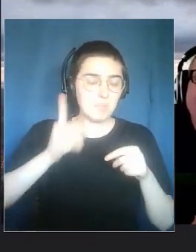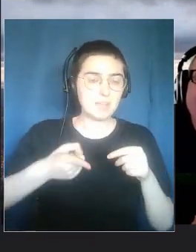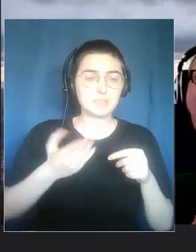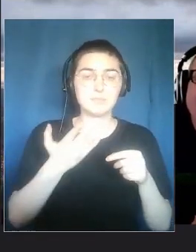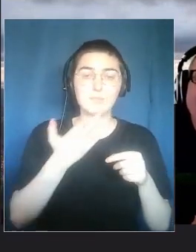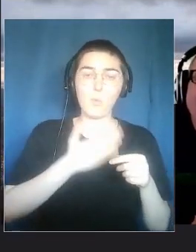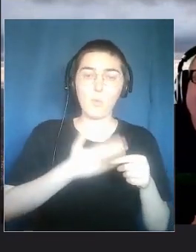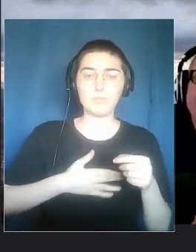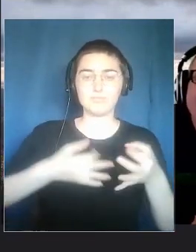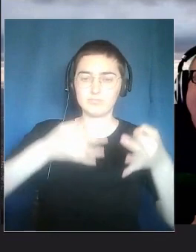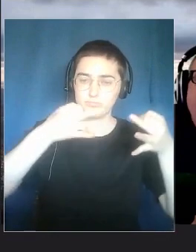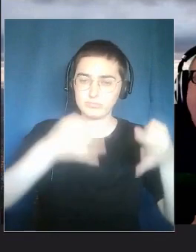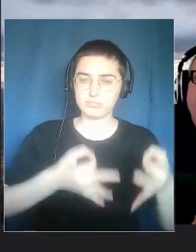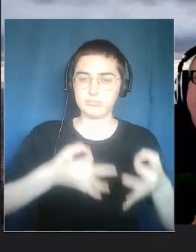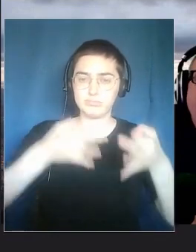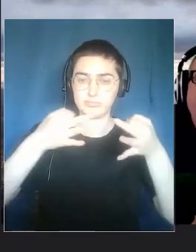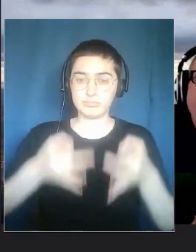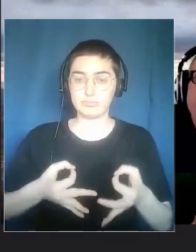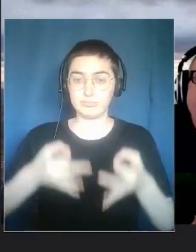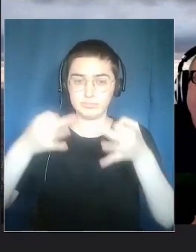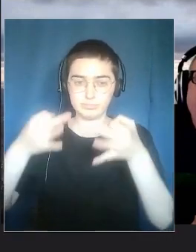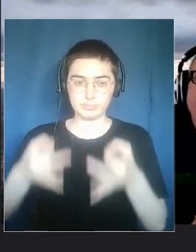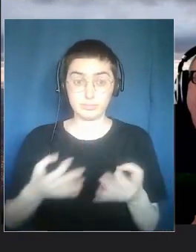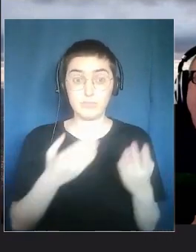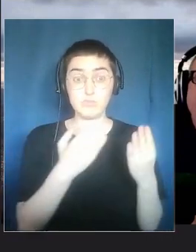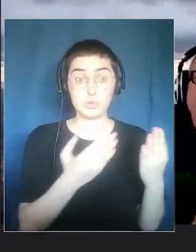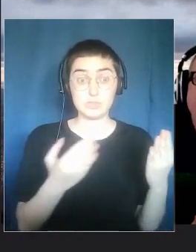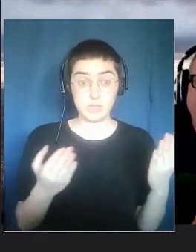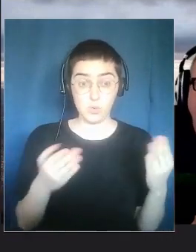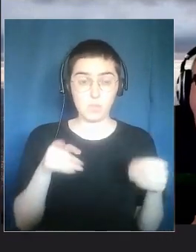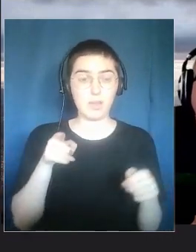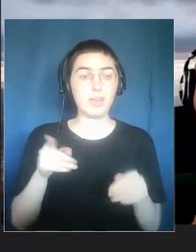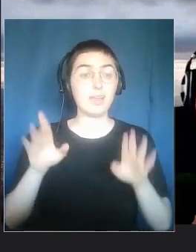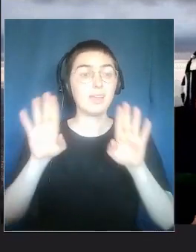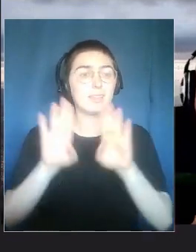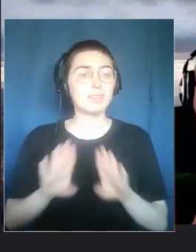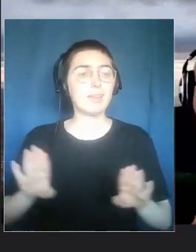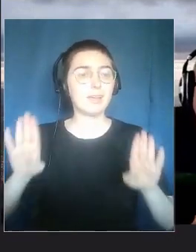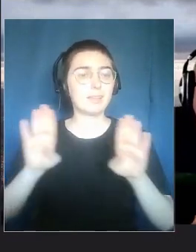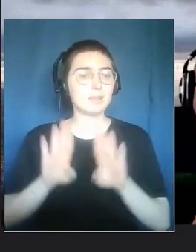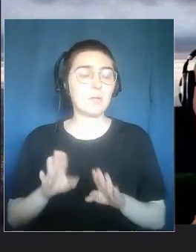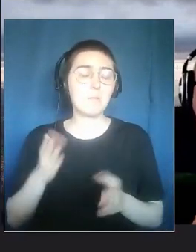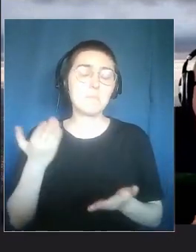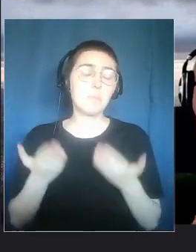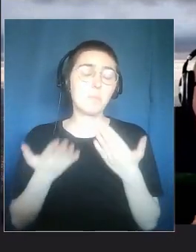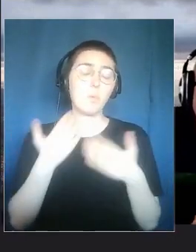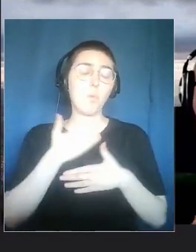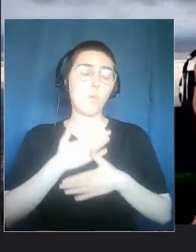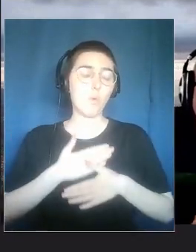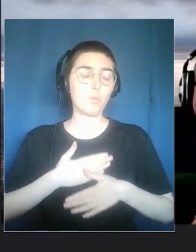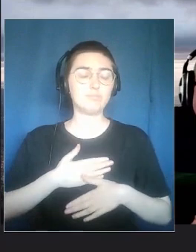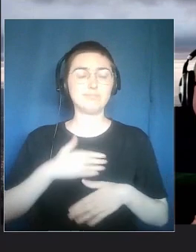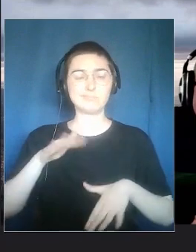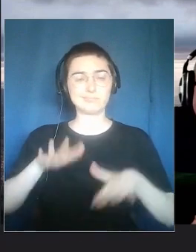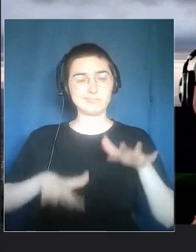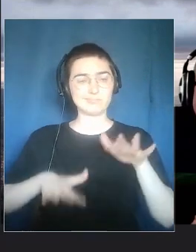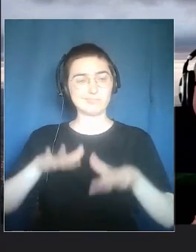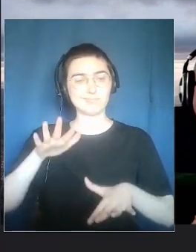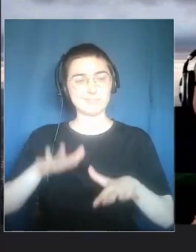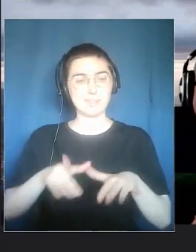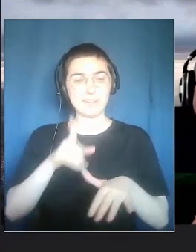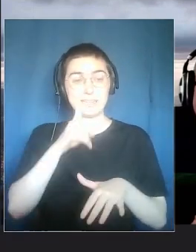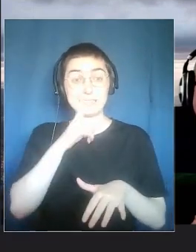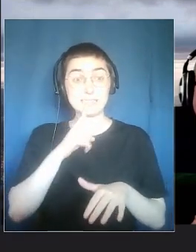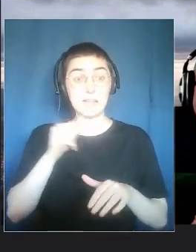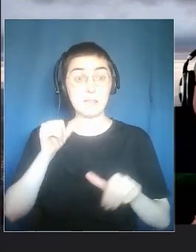to the control of scientific museums. In the case of theatre, you might